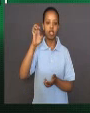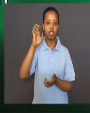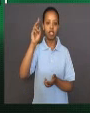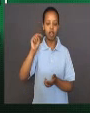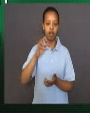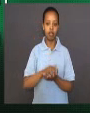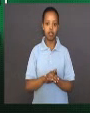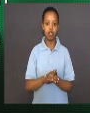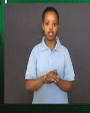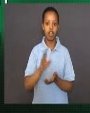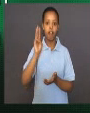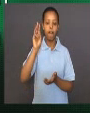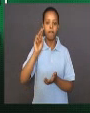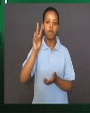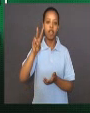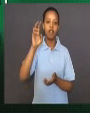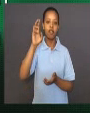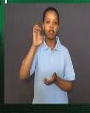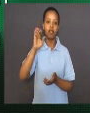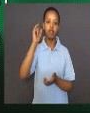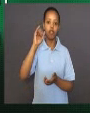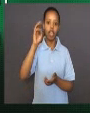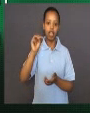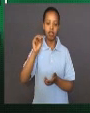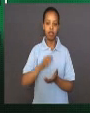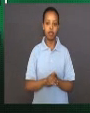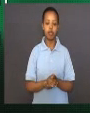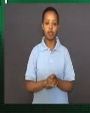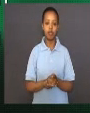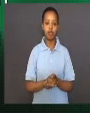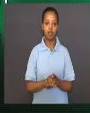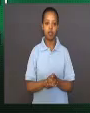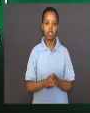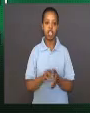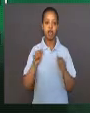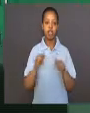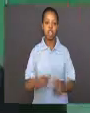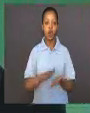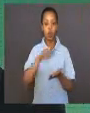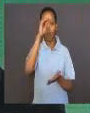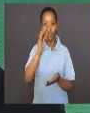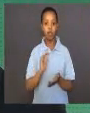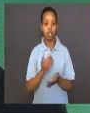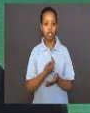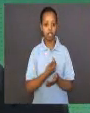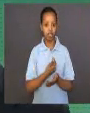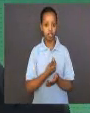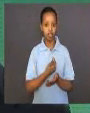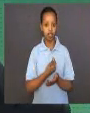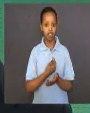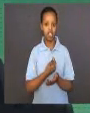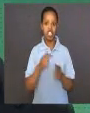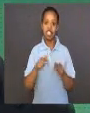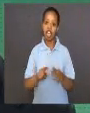Theodore Schwan, and Rudolf Firko. In today's lesson,